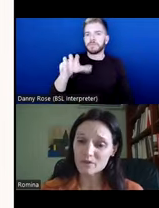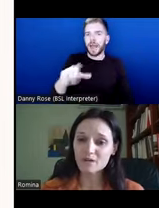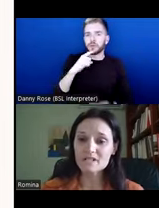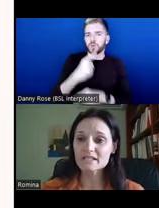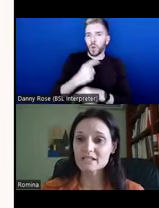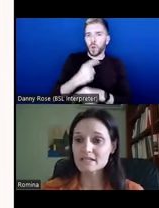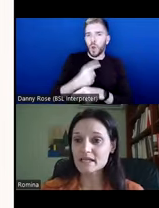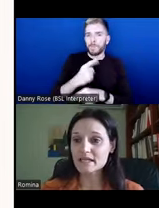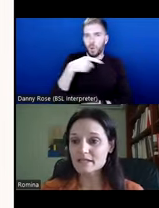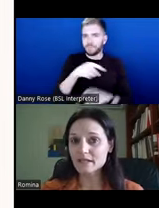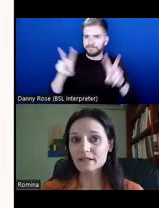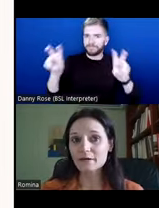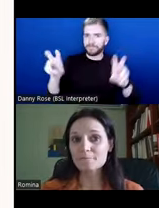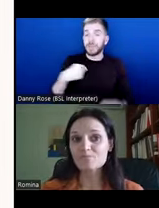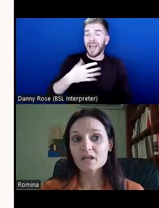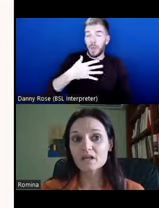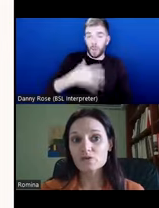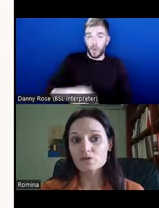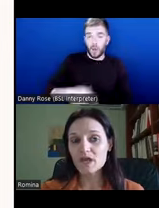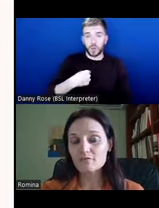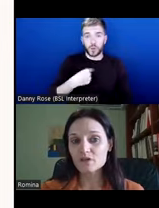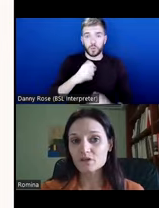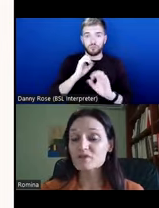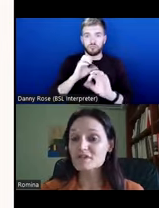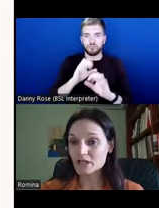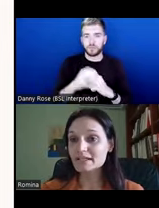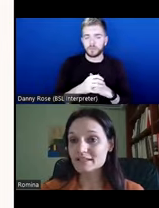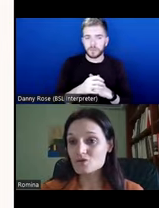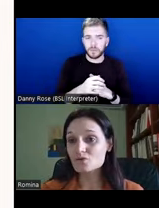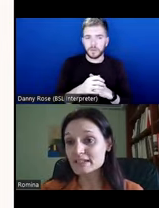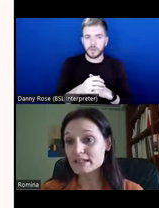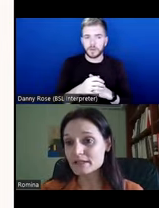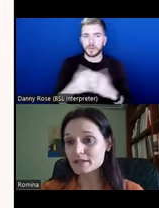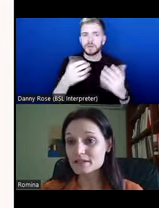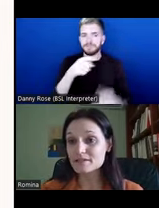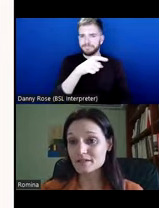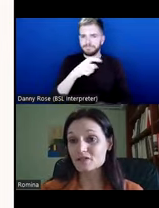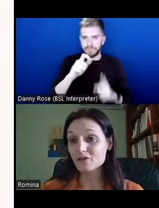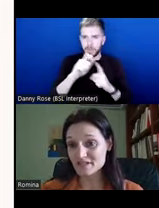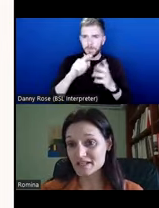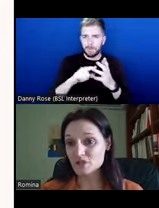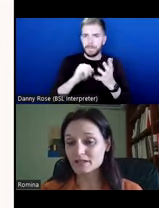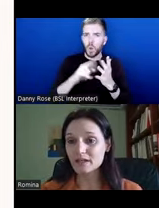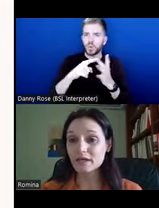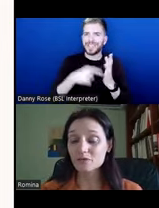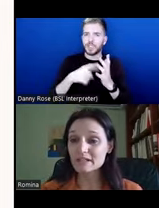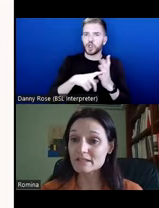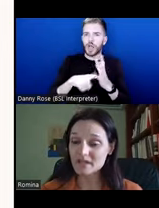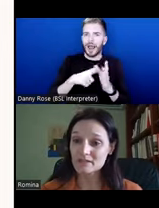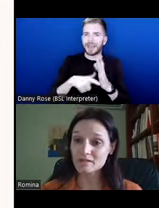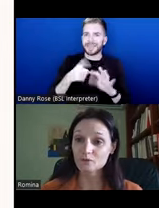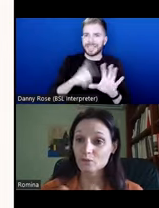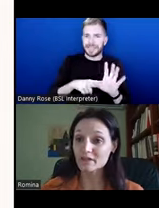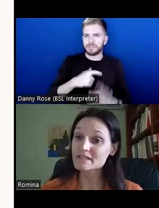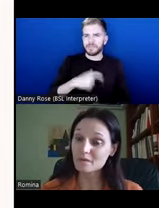But what I wanted to say is that, you know, positionality is truly key in this conversation. It really